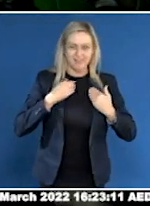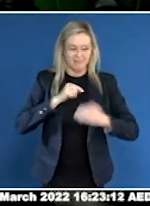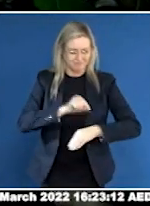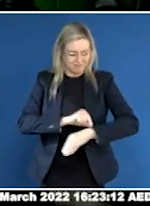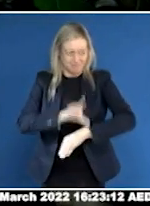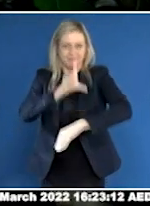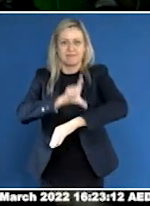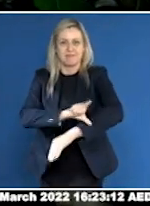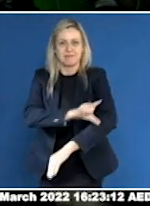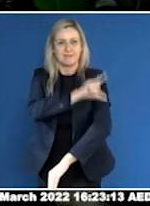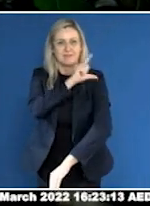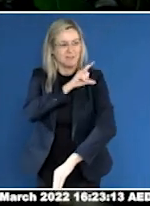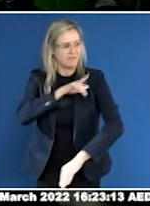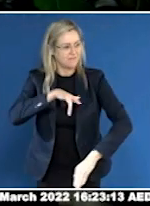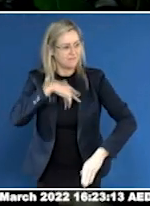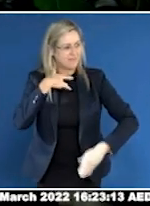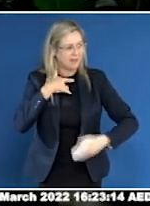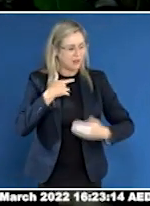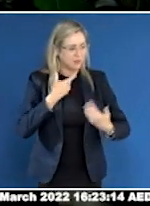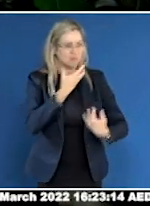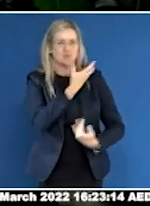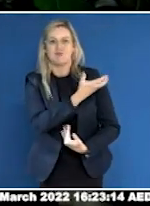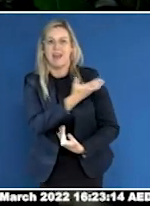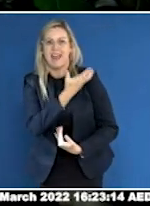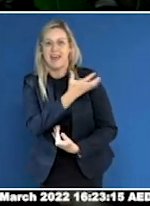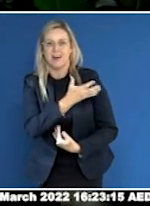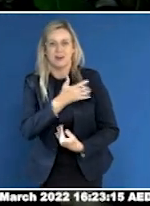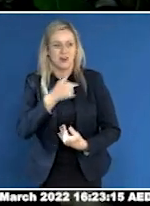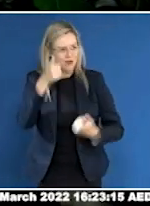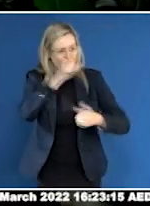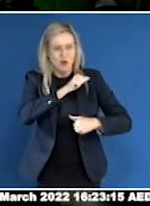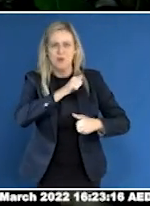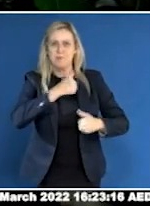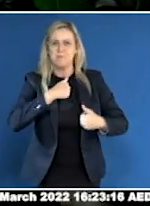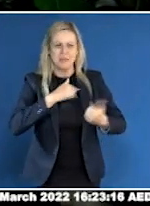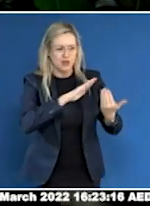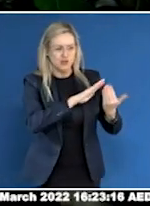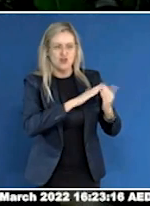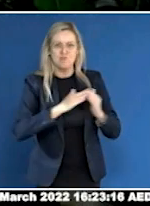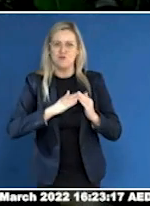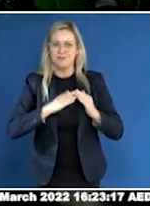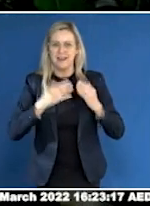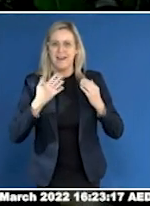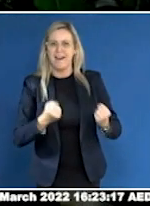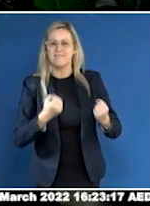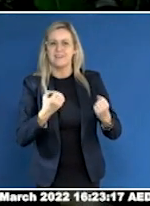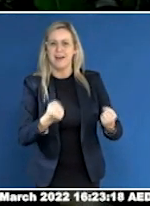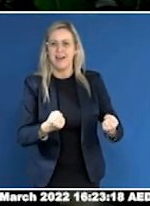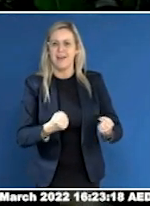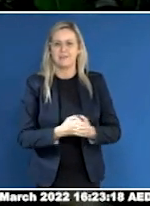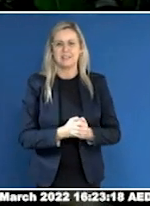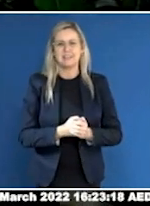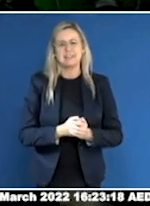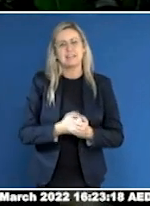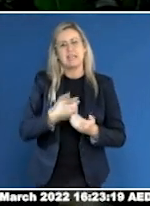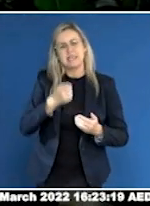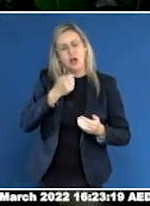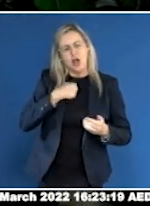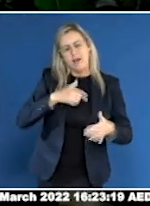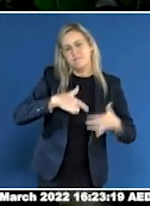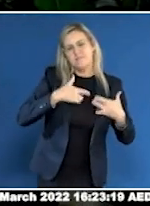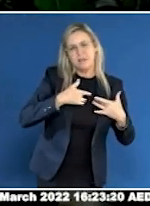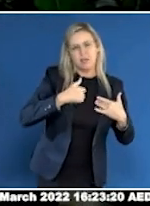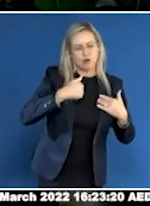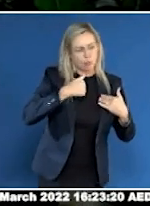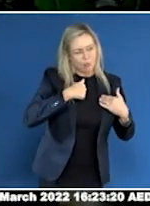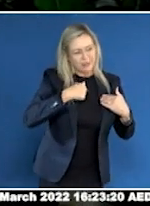is. We've seen it in other amazing revolutions such as the LGBTIQIA plus